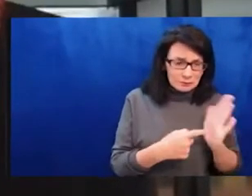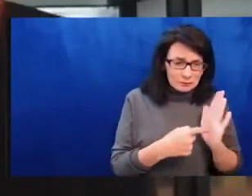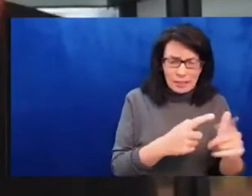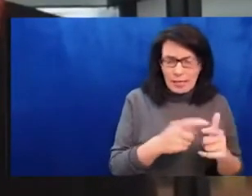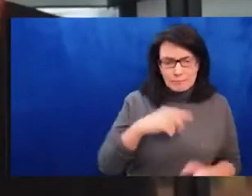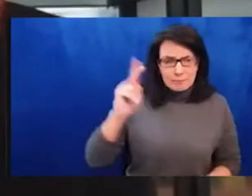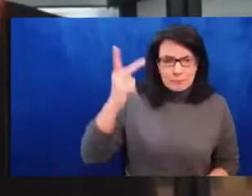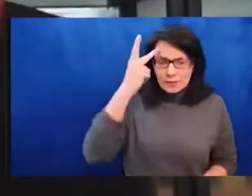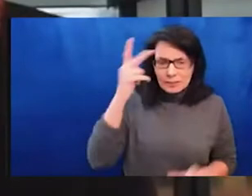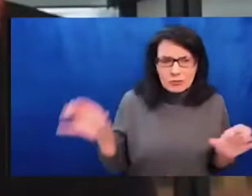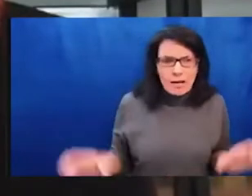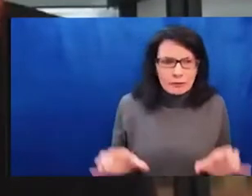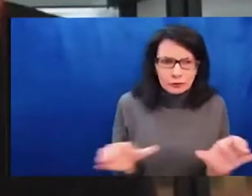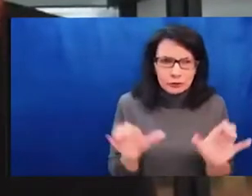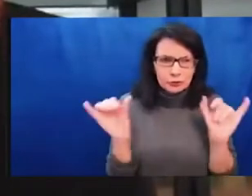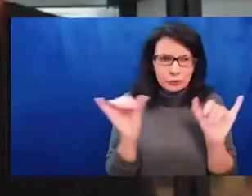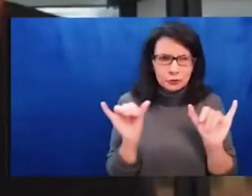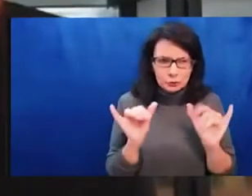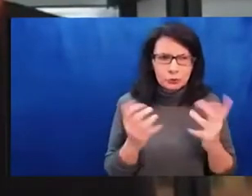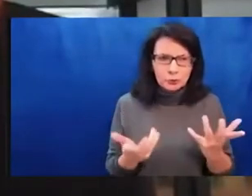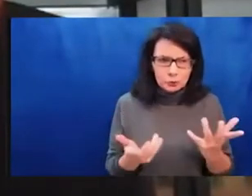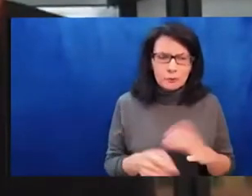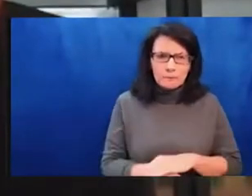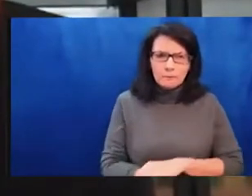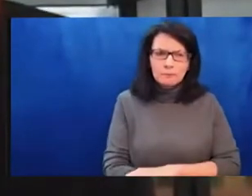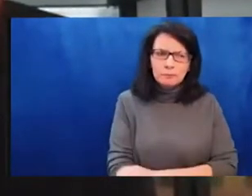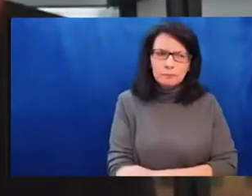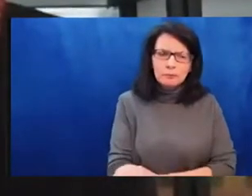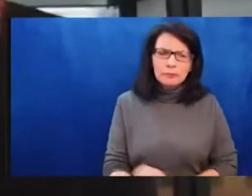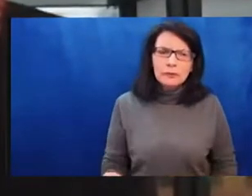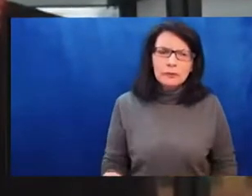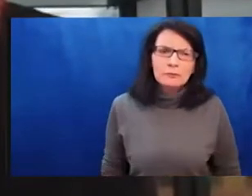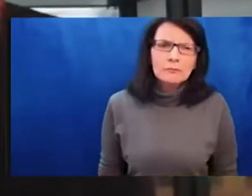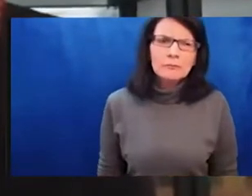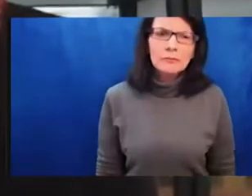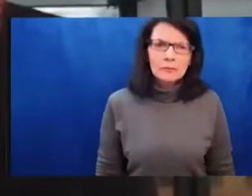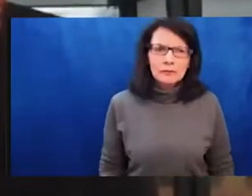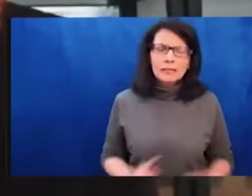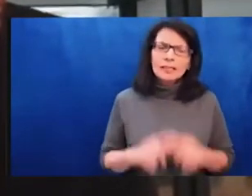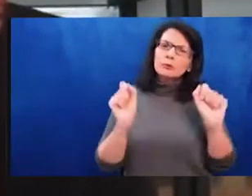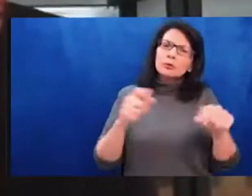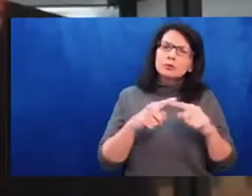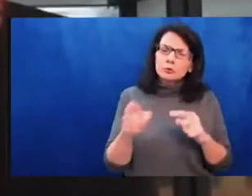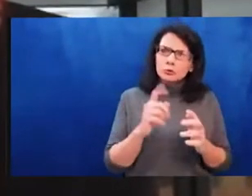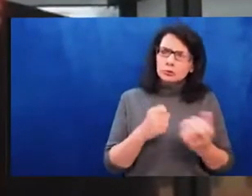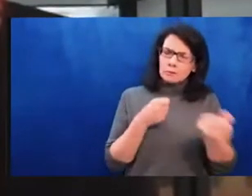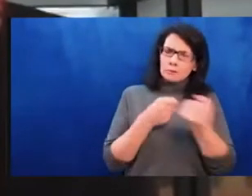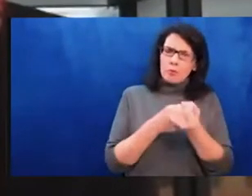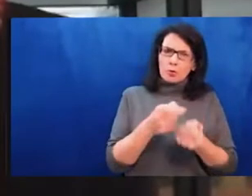direction that it's really hard for me to, um, identify just one thing. Um,